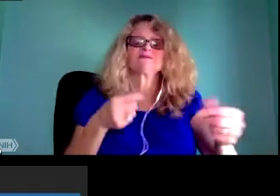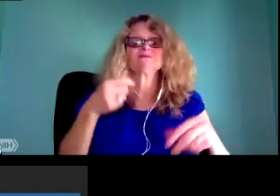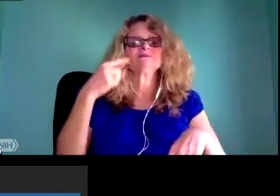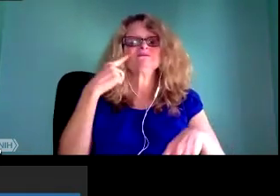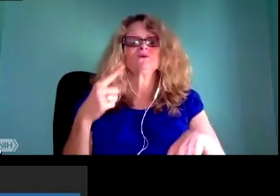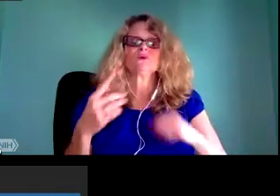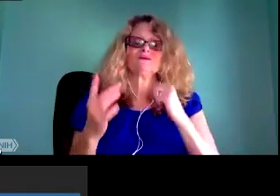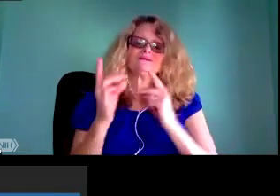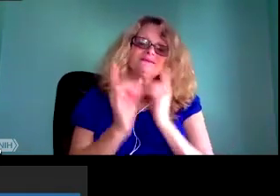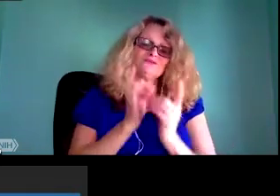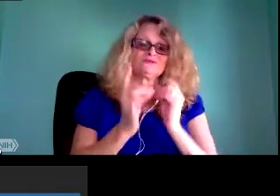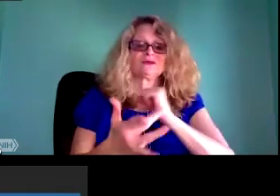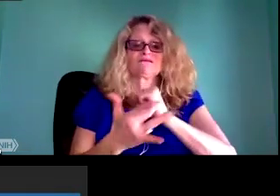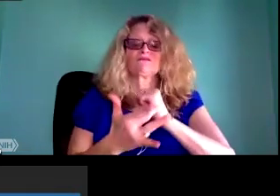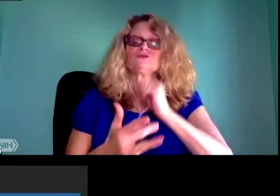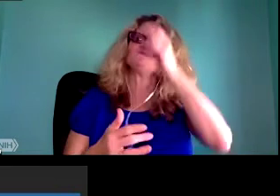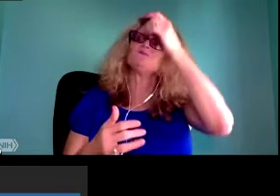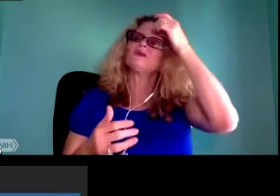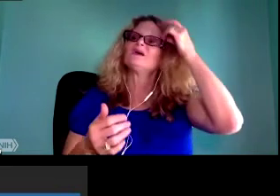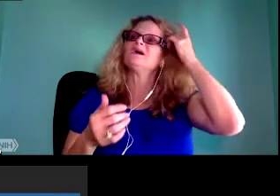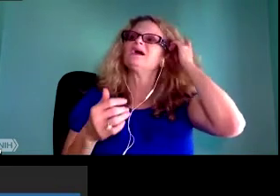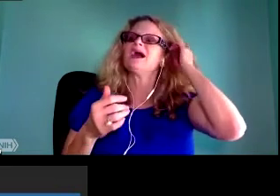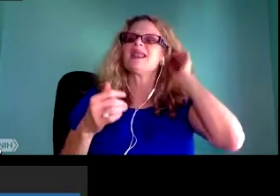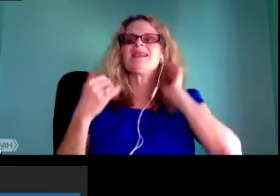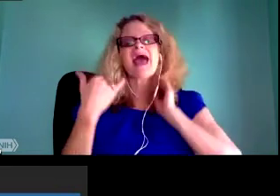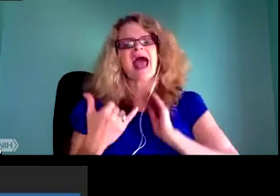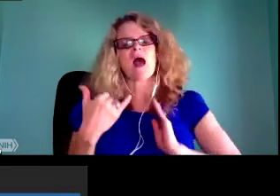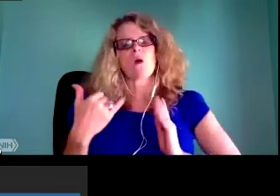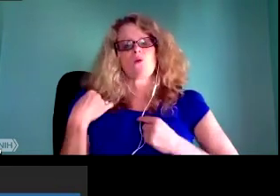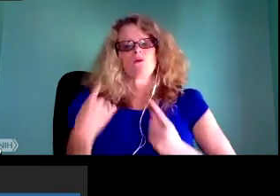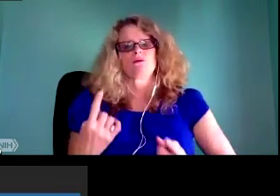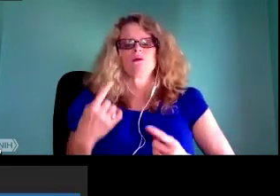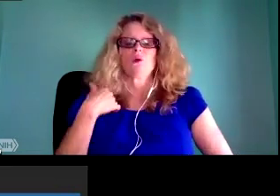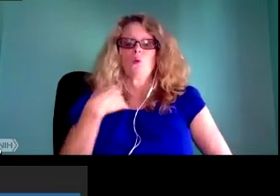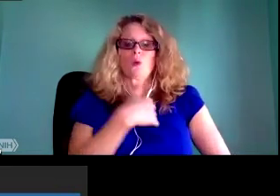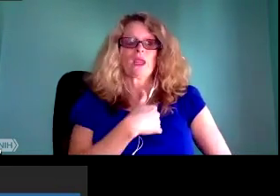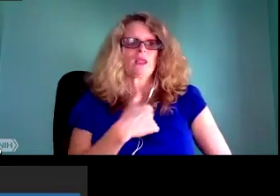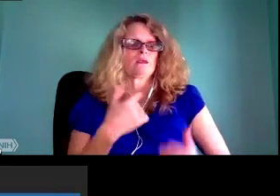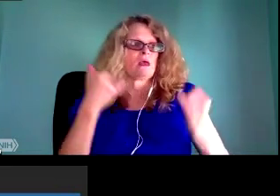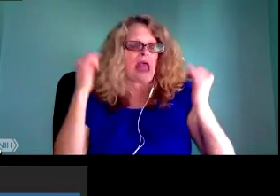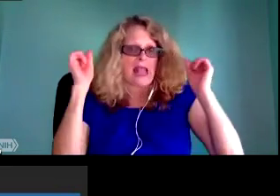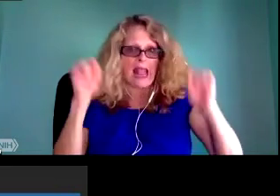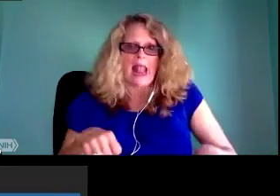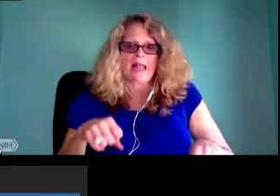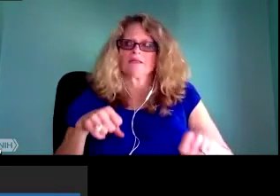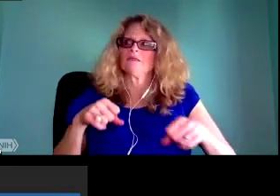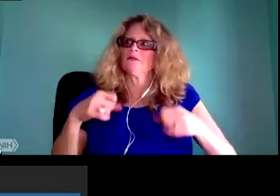acutely as a professor at UCLA with students who, for example,